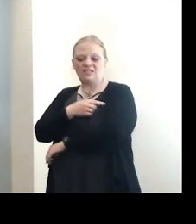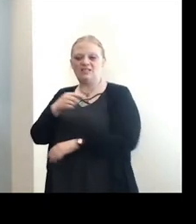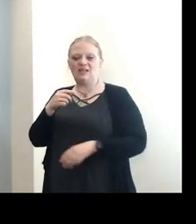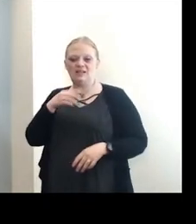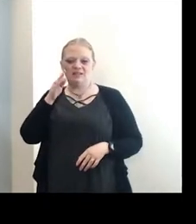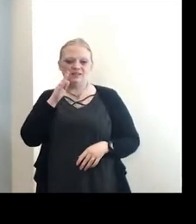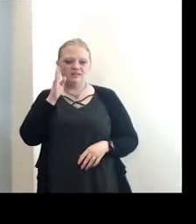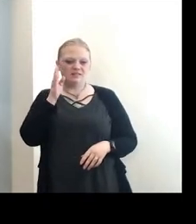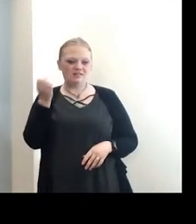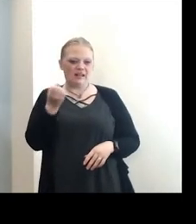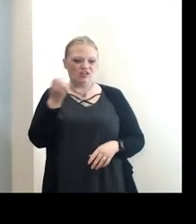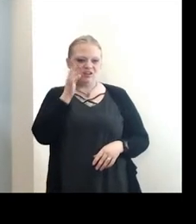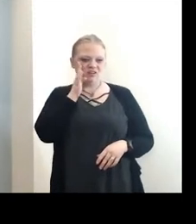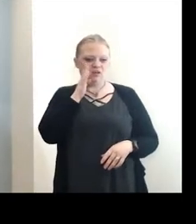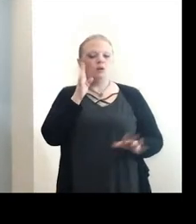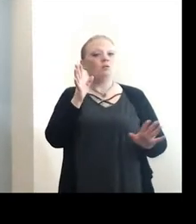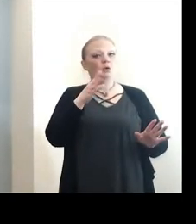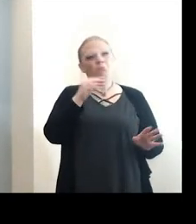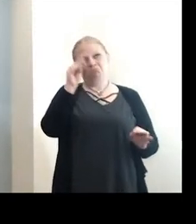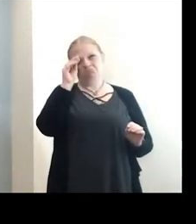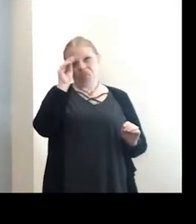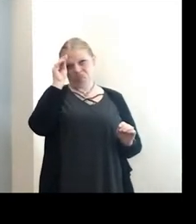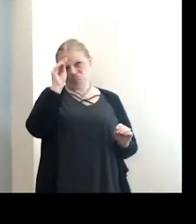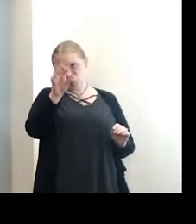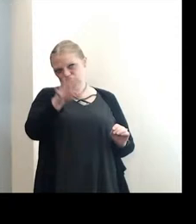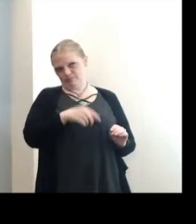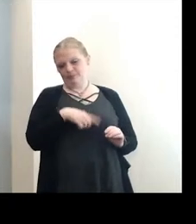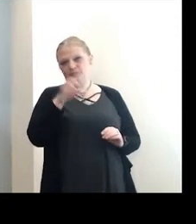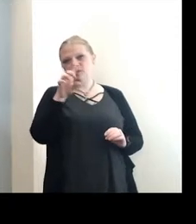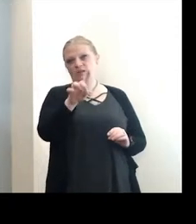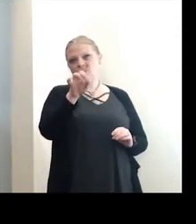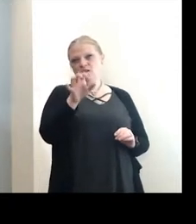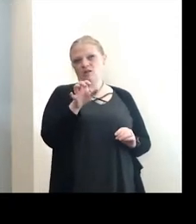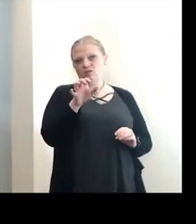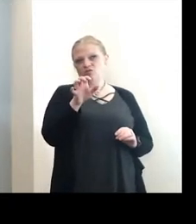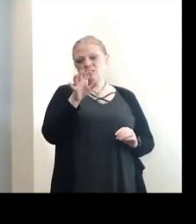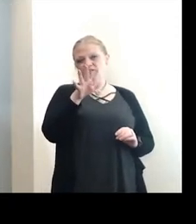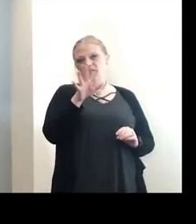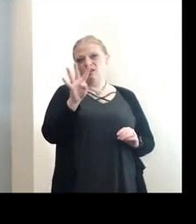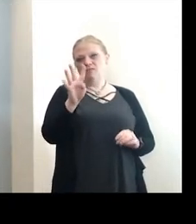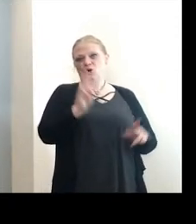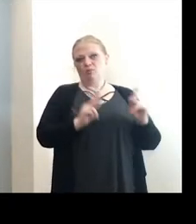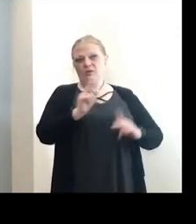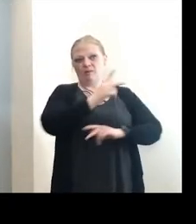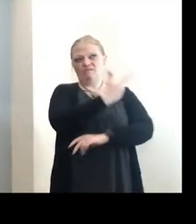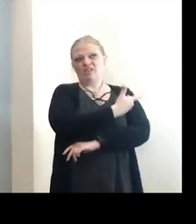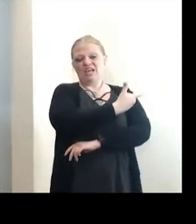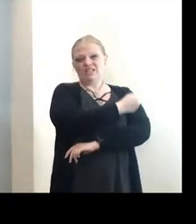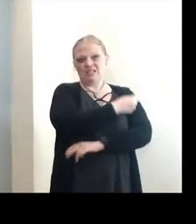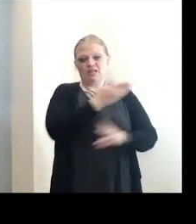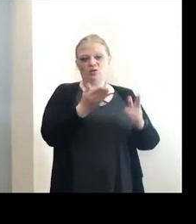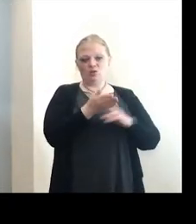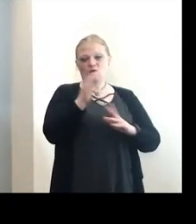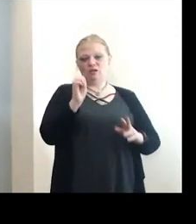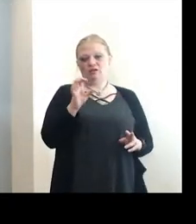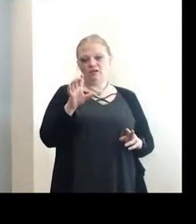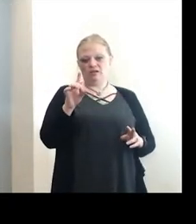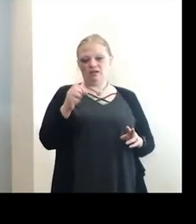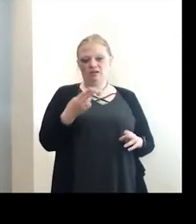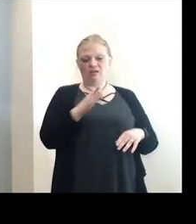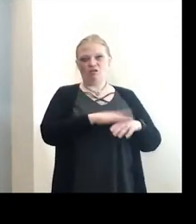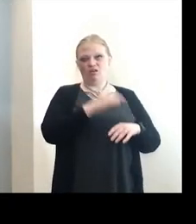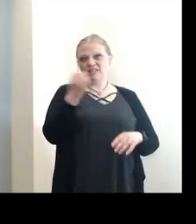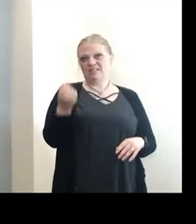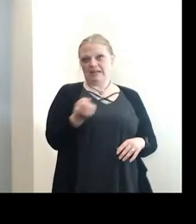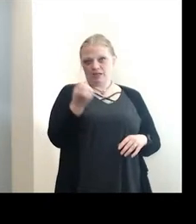To give you a good idea of what happened on Saturday, there were 154 people that were vaccinated by the Erie County Department of Health on